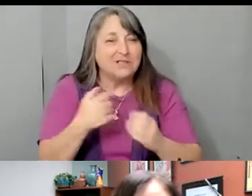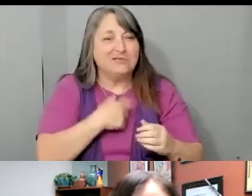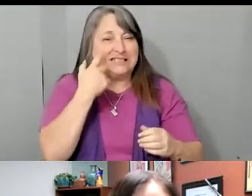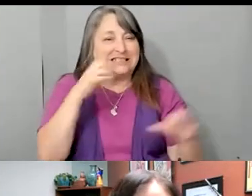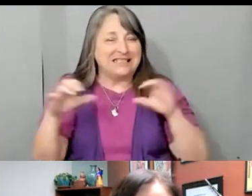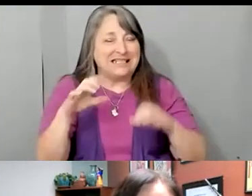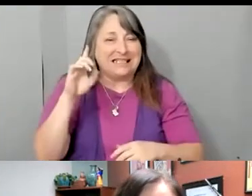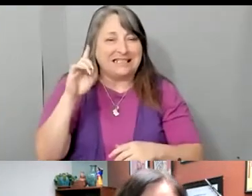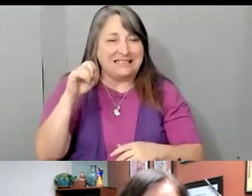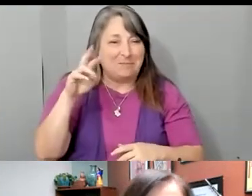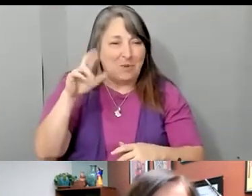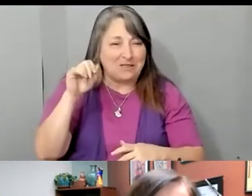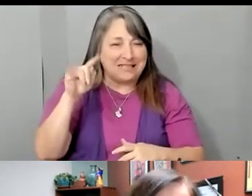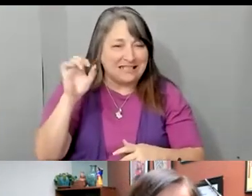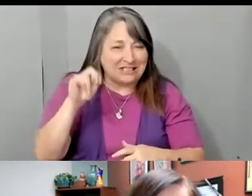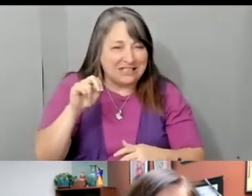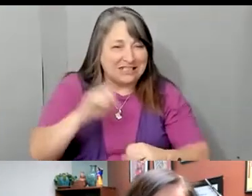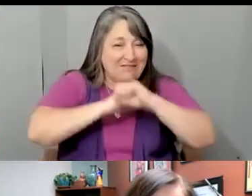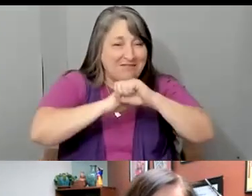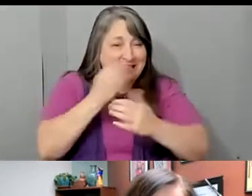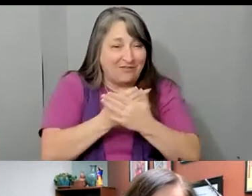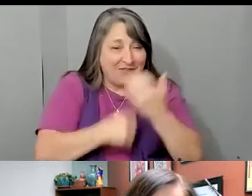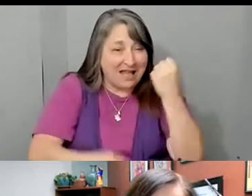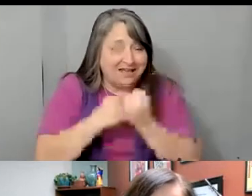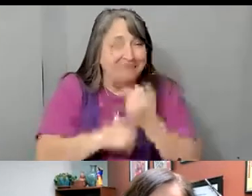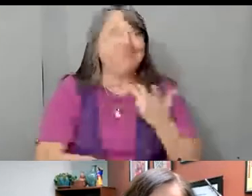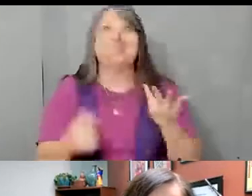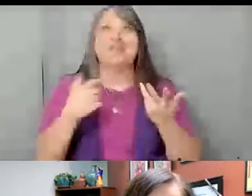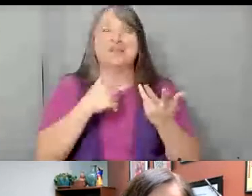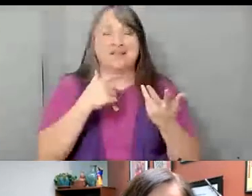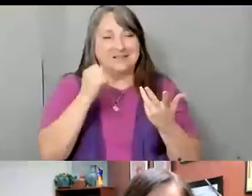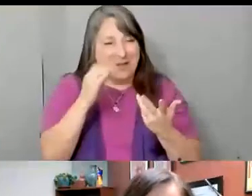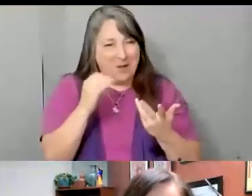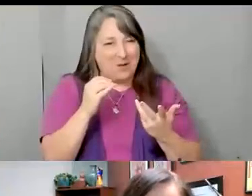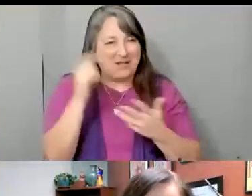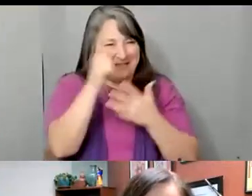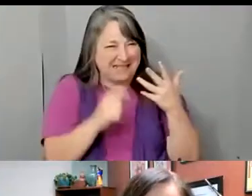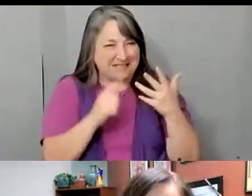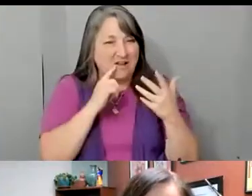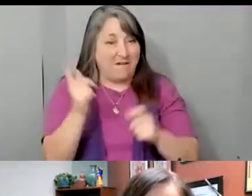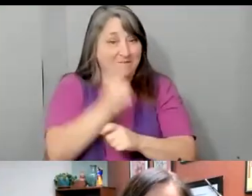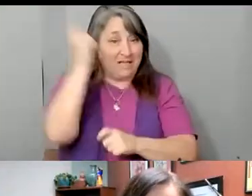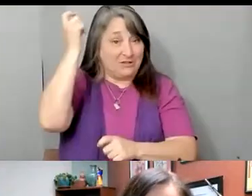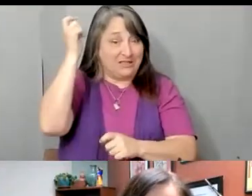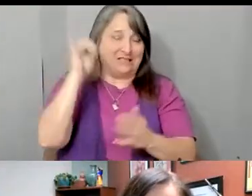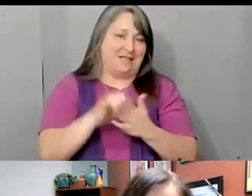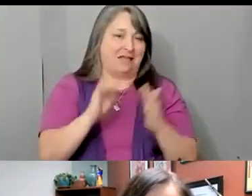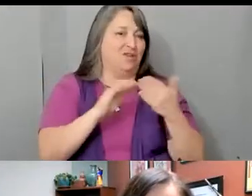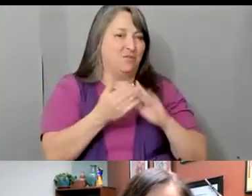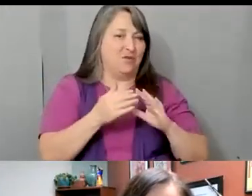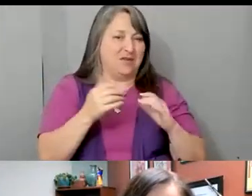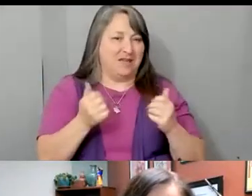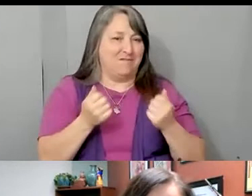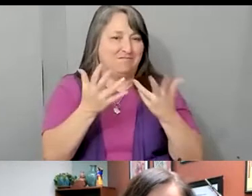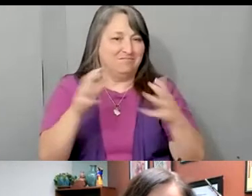fund. We're the only sanctuary city in the county. So, these are things and these are victories that the community has done. So, to the